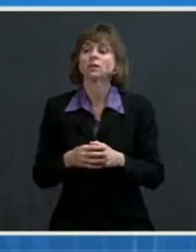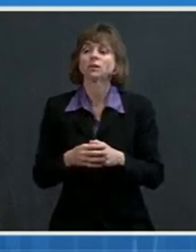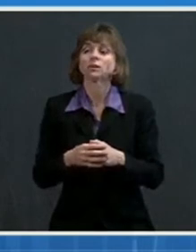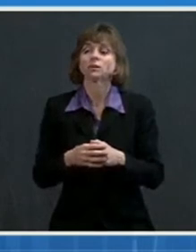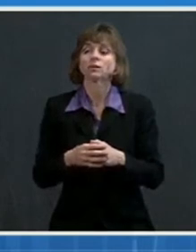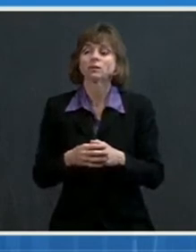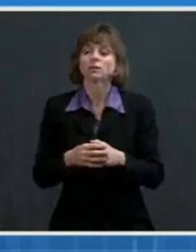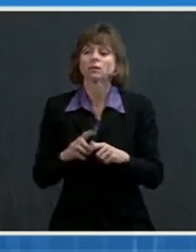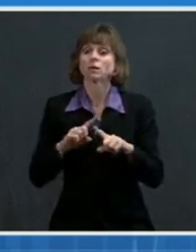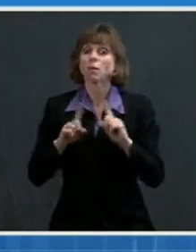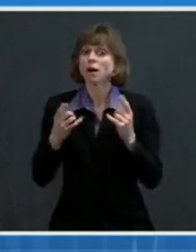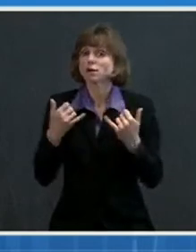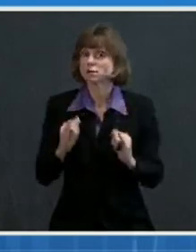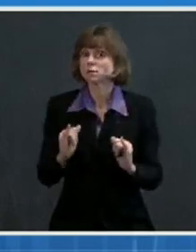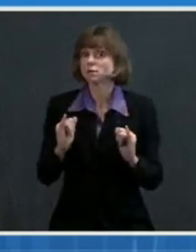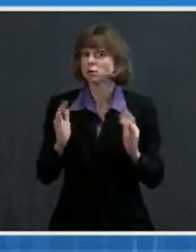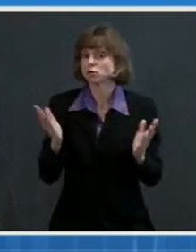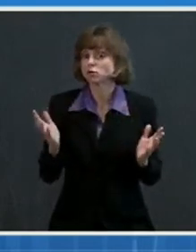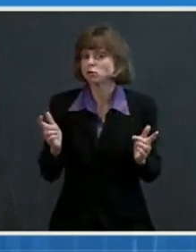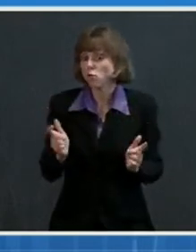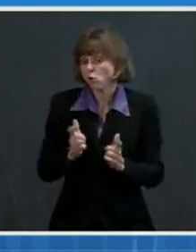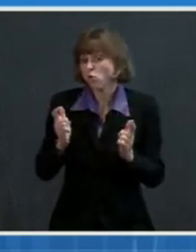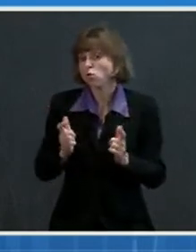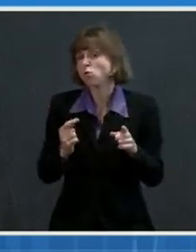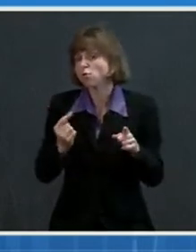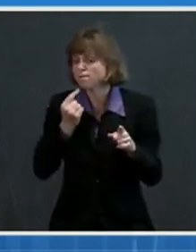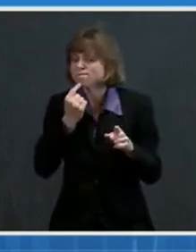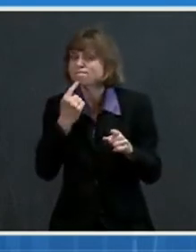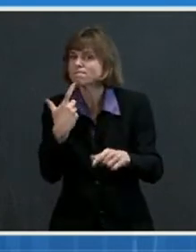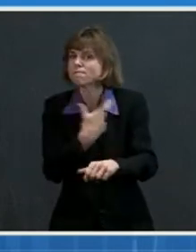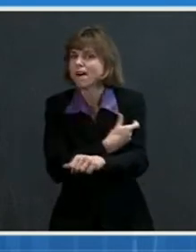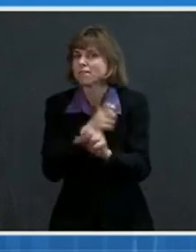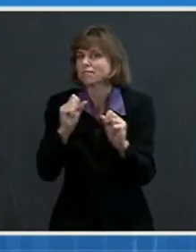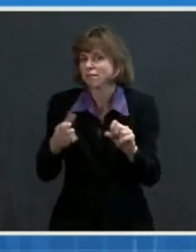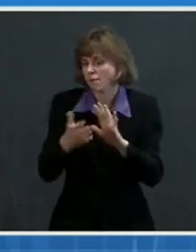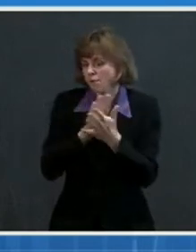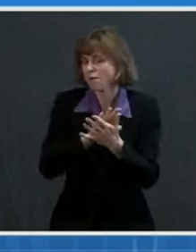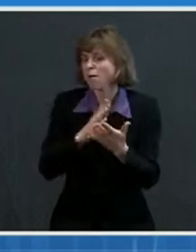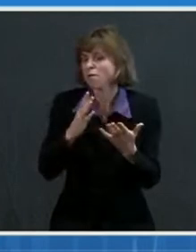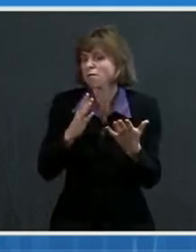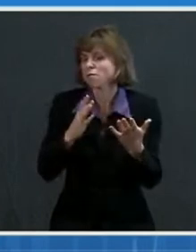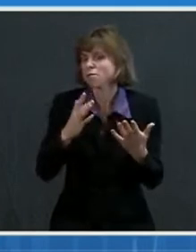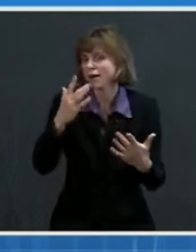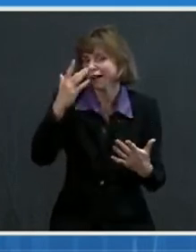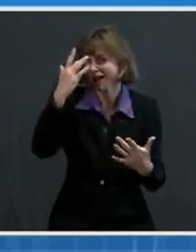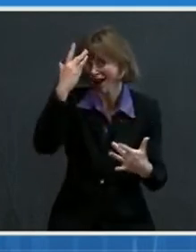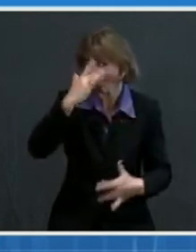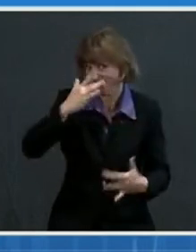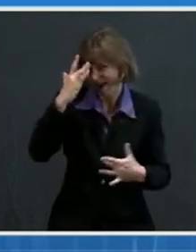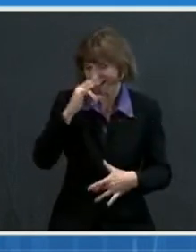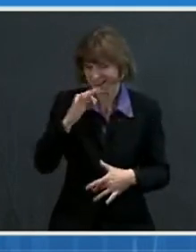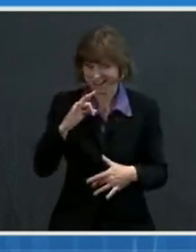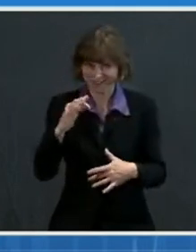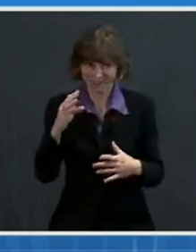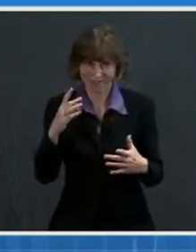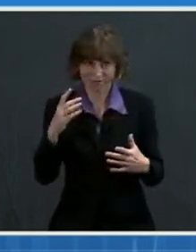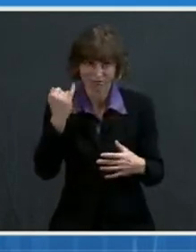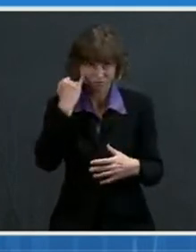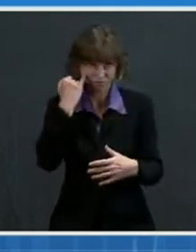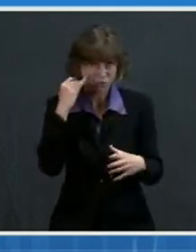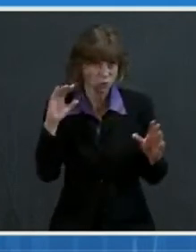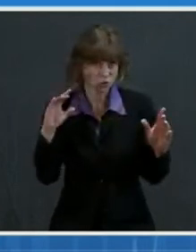there is still a small risk that vaccinated people could become infected with milder or asymptomatic disease,